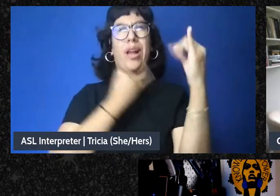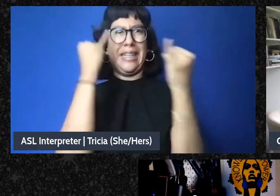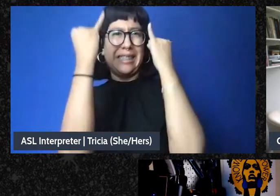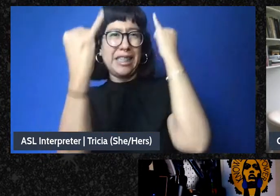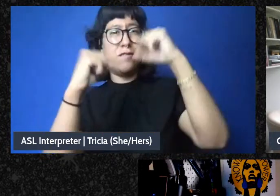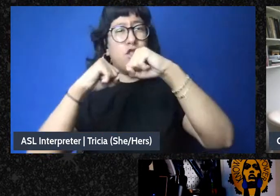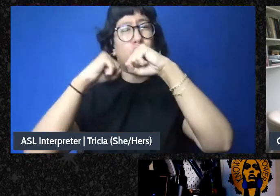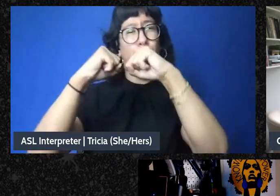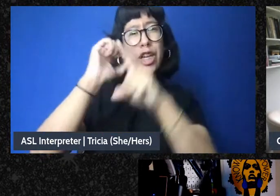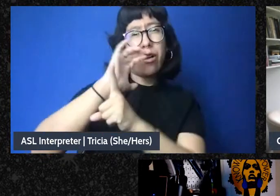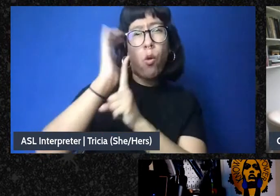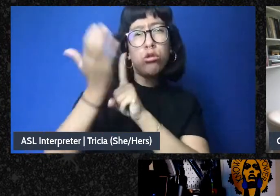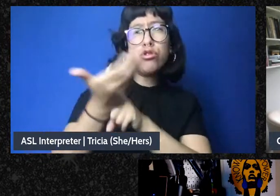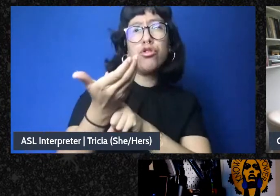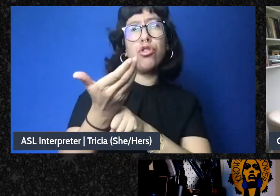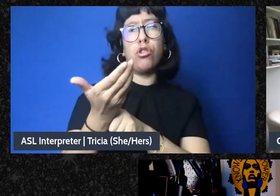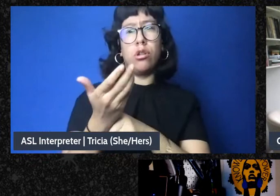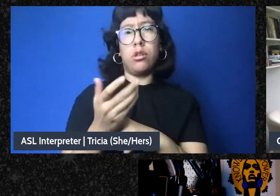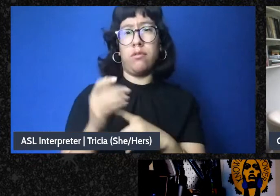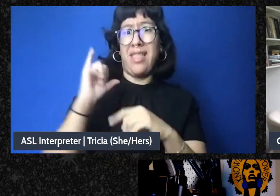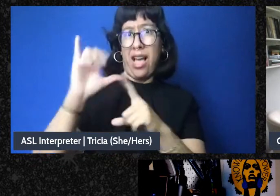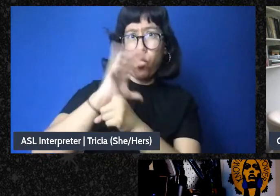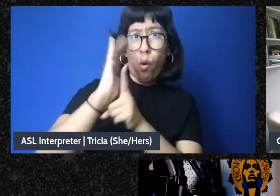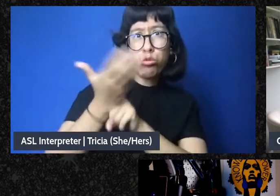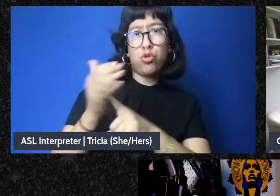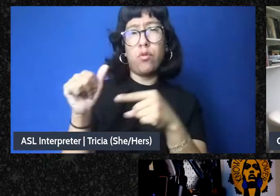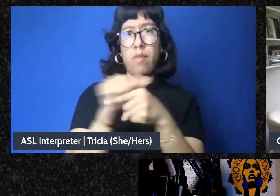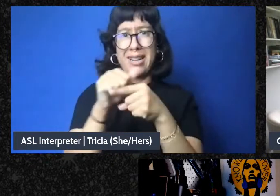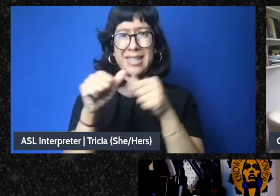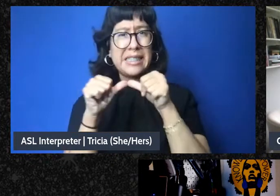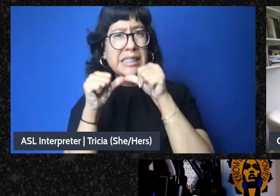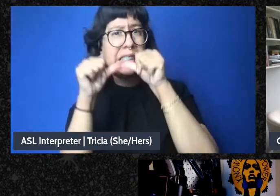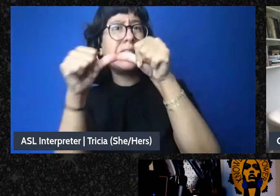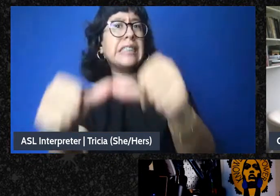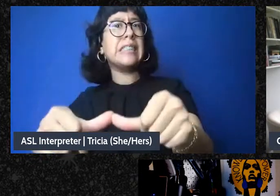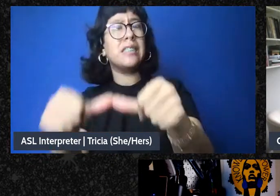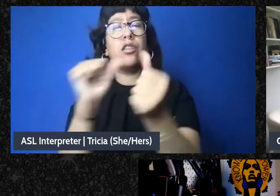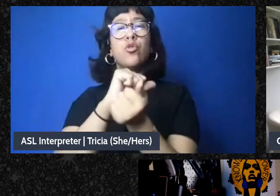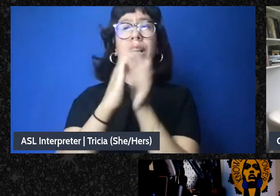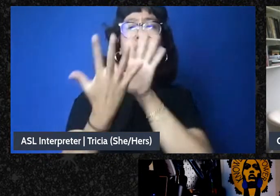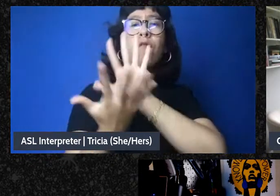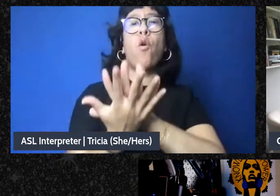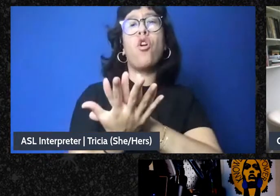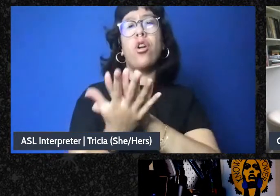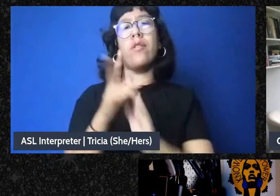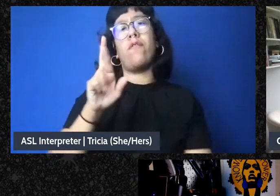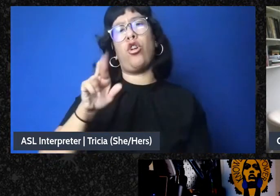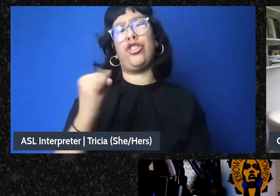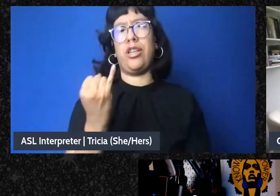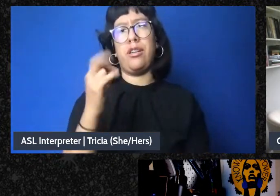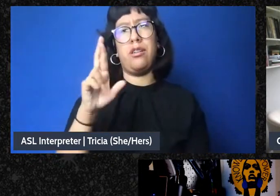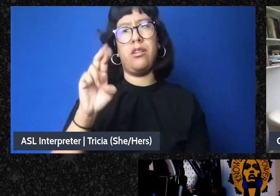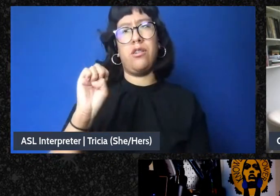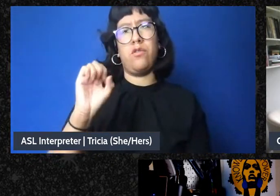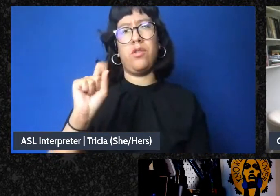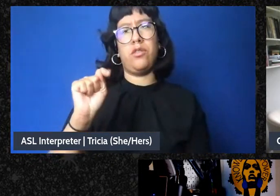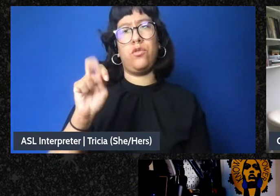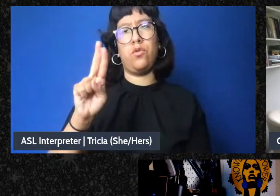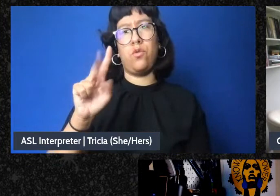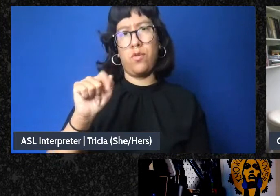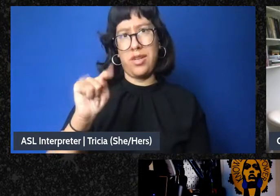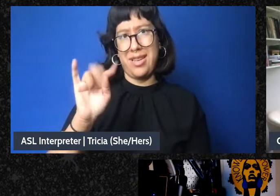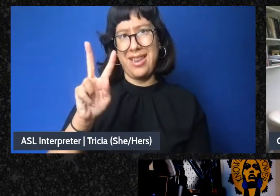to include long-term cultural practices of transformative and restorative justice, particularly as